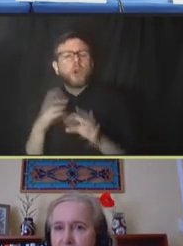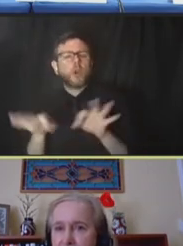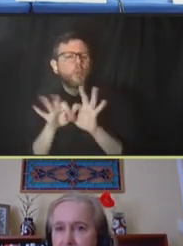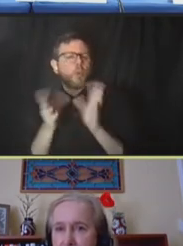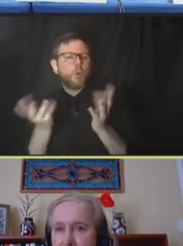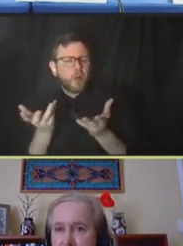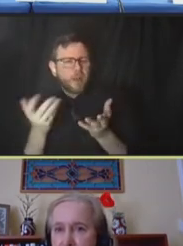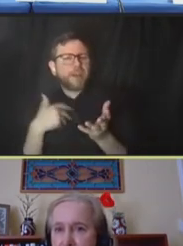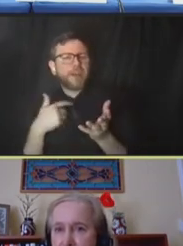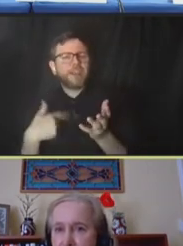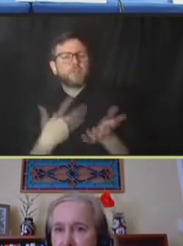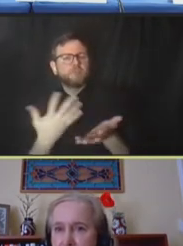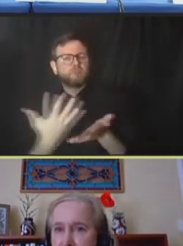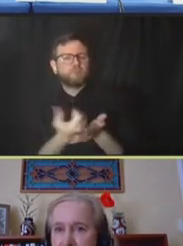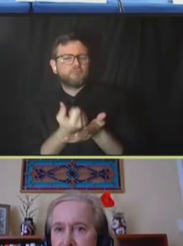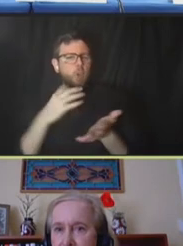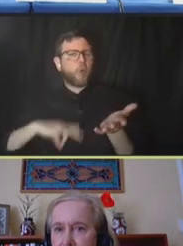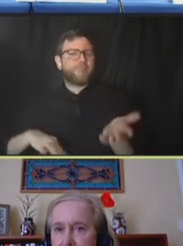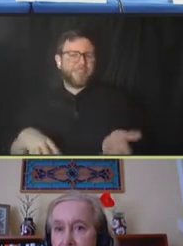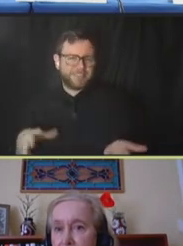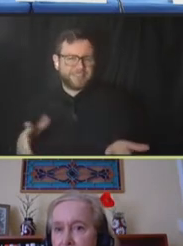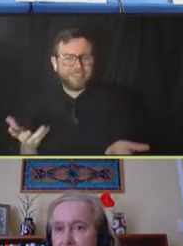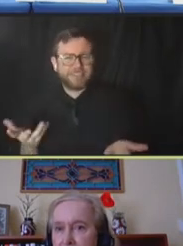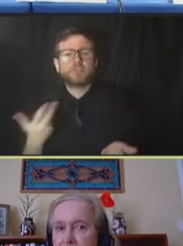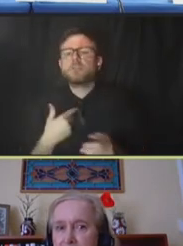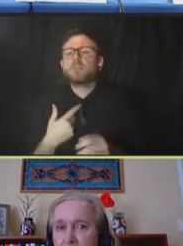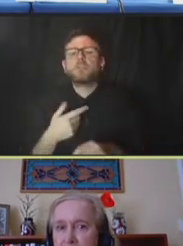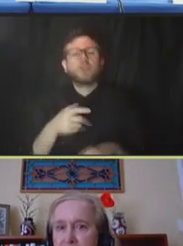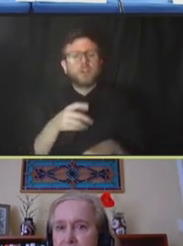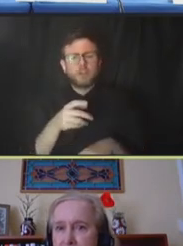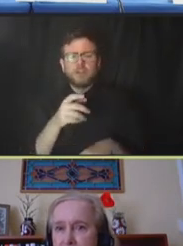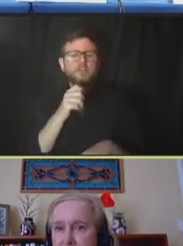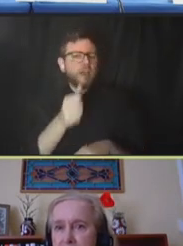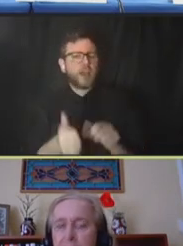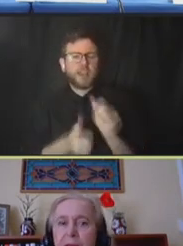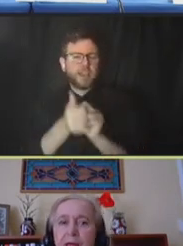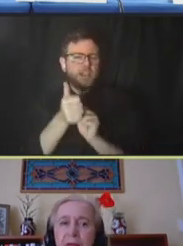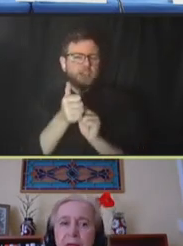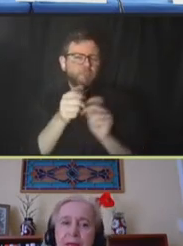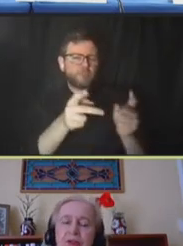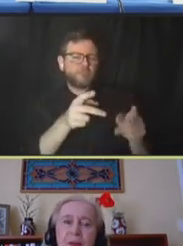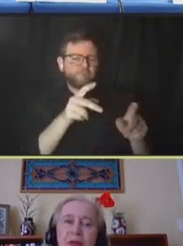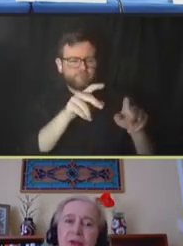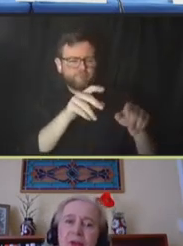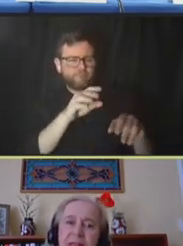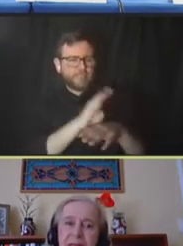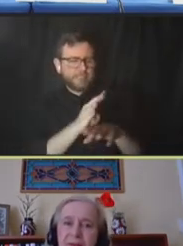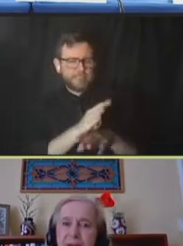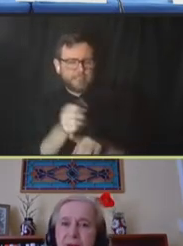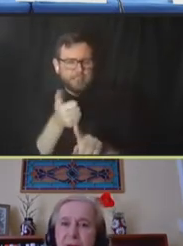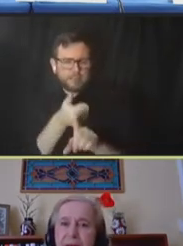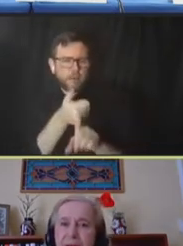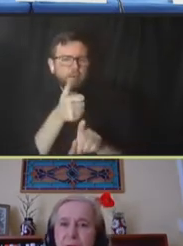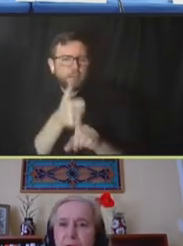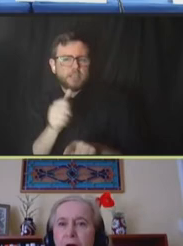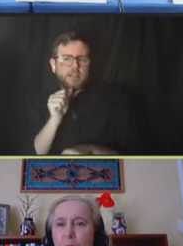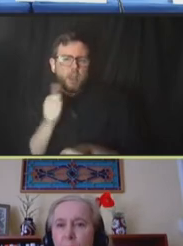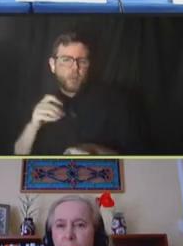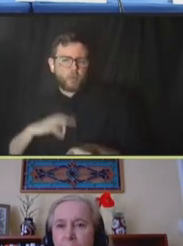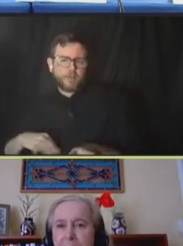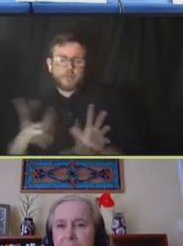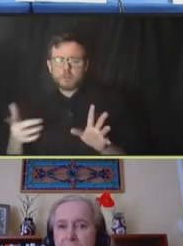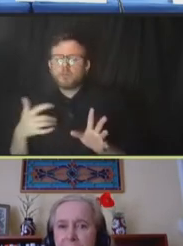to capture their behavior. Not everyone is a nonprofit organization. Okay? So, we're interested in figuring out